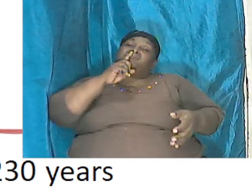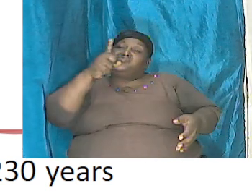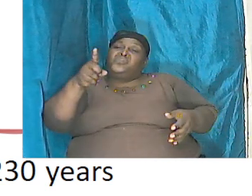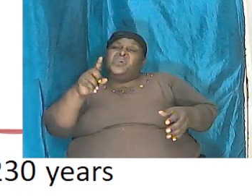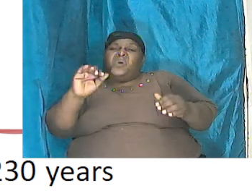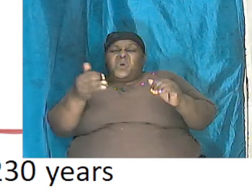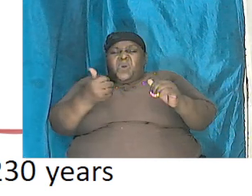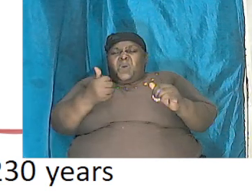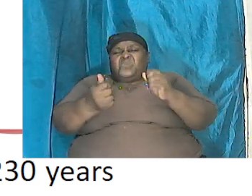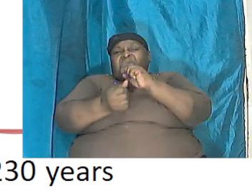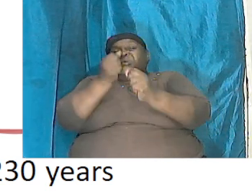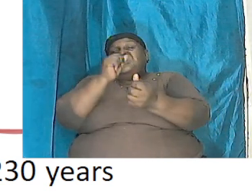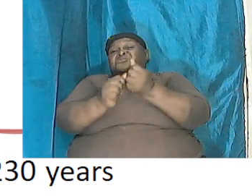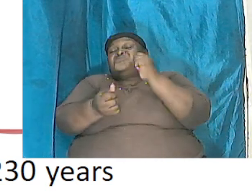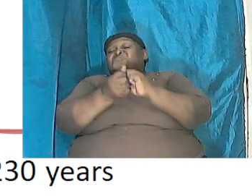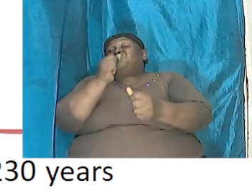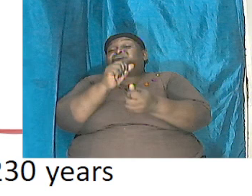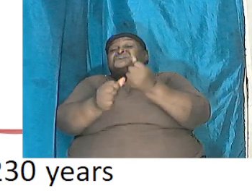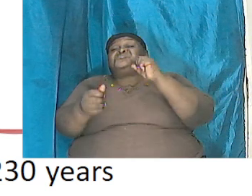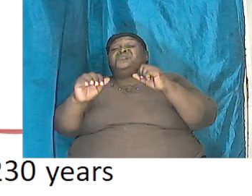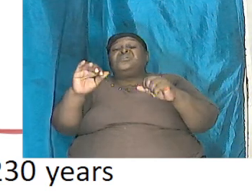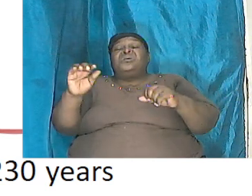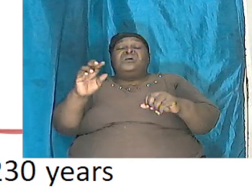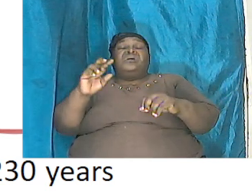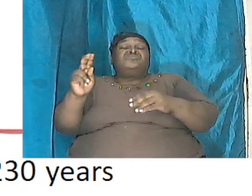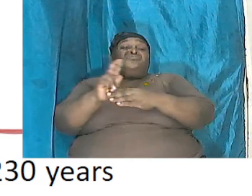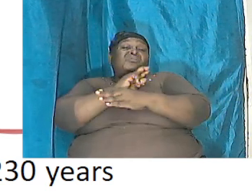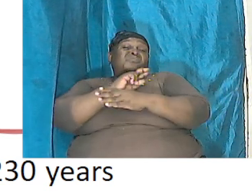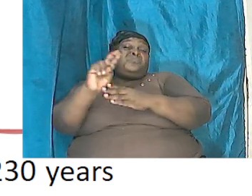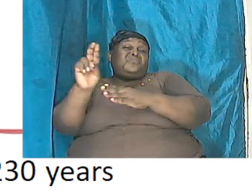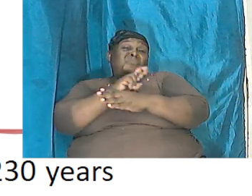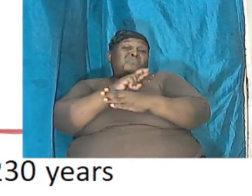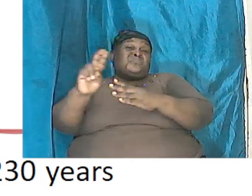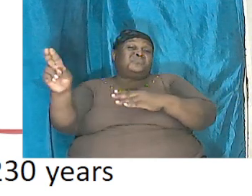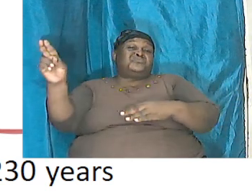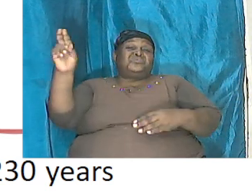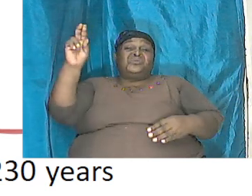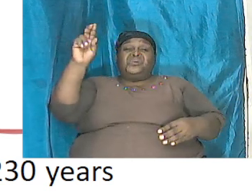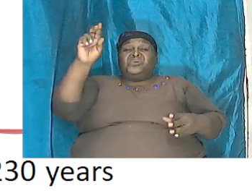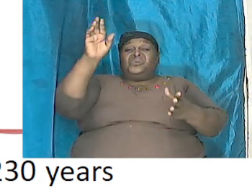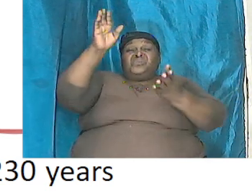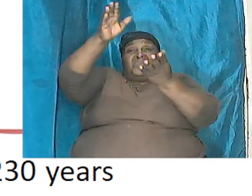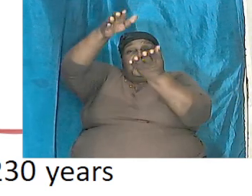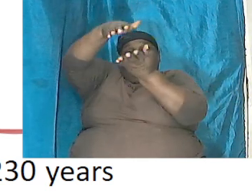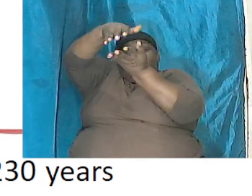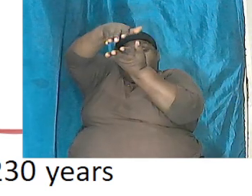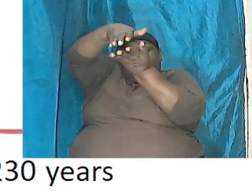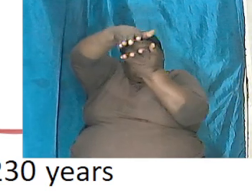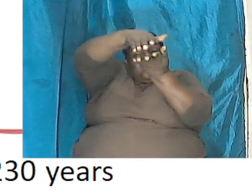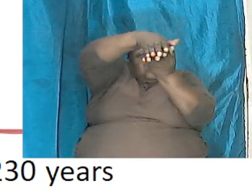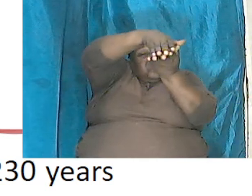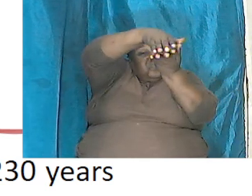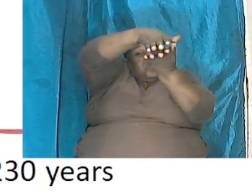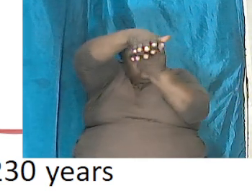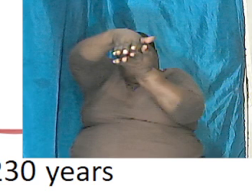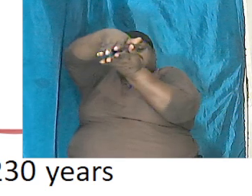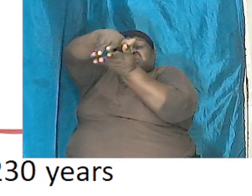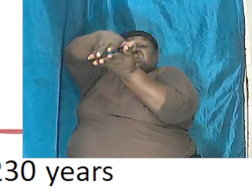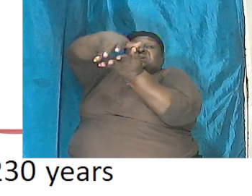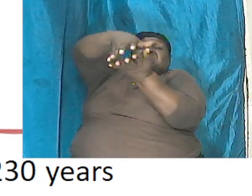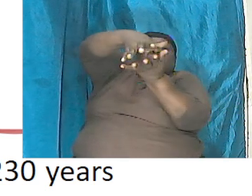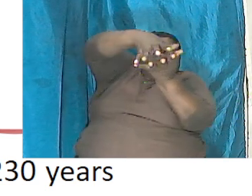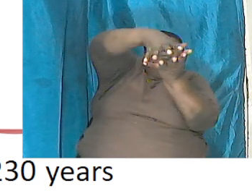they were and it actually used the dragon as a land animal or a sea animal in a